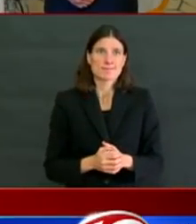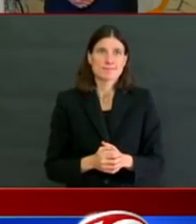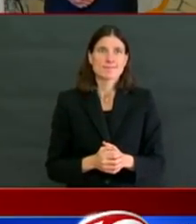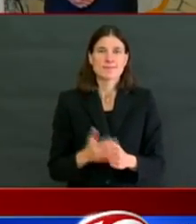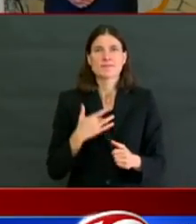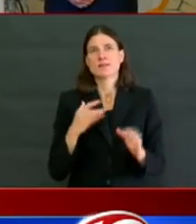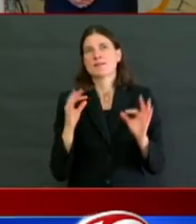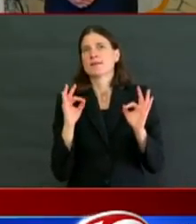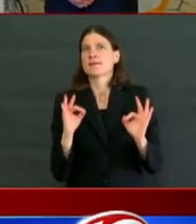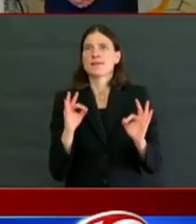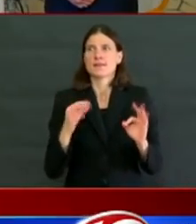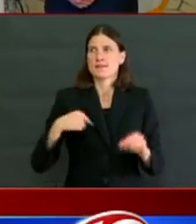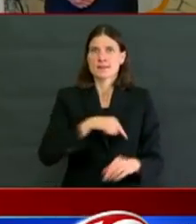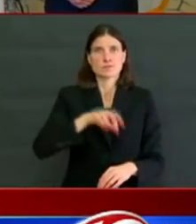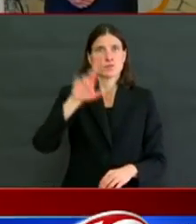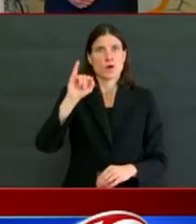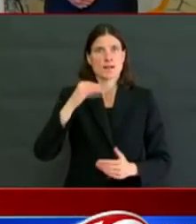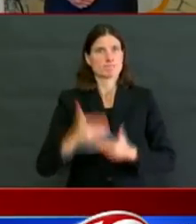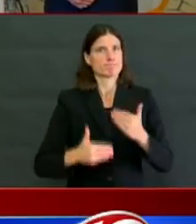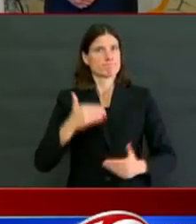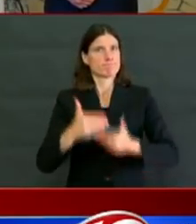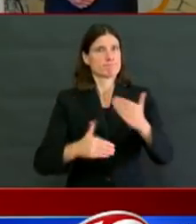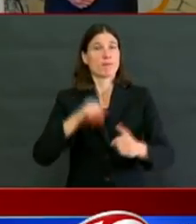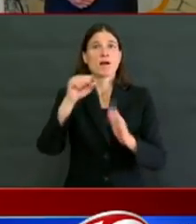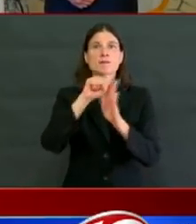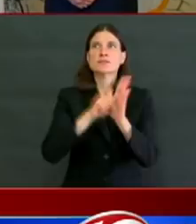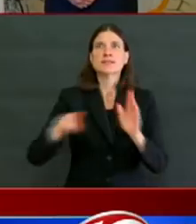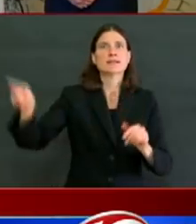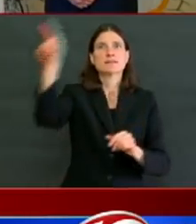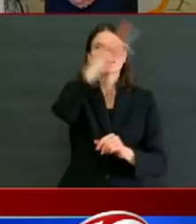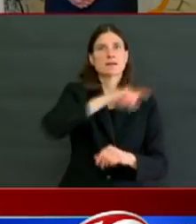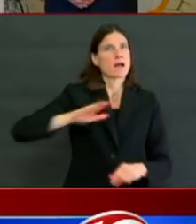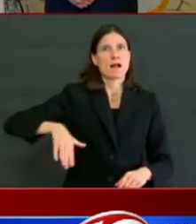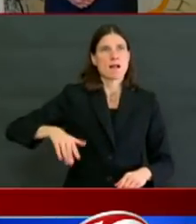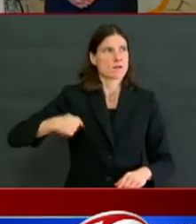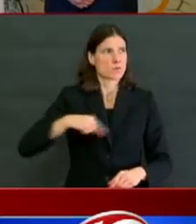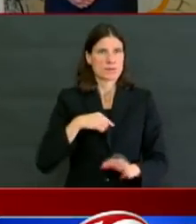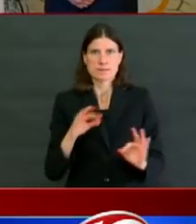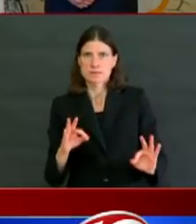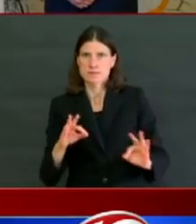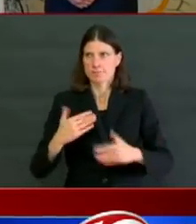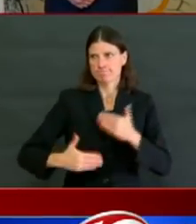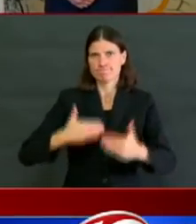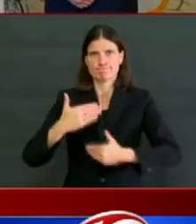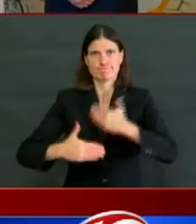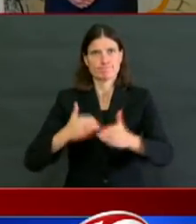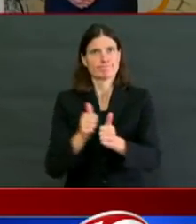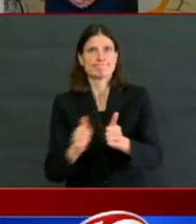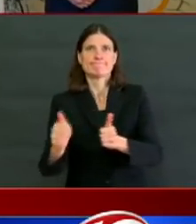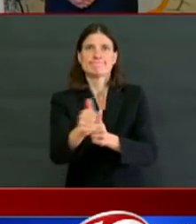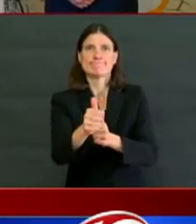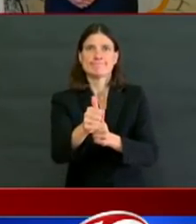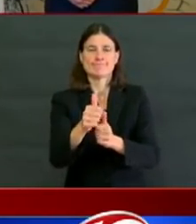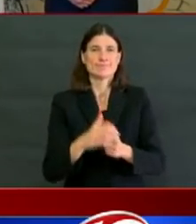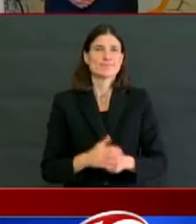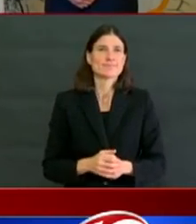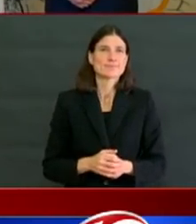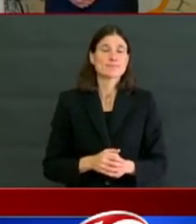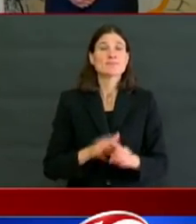so please forgive us if we don't quite make June 1st. But let me be clear, we're going to do everything we can